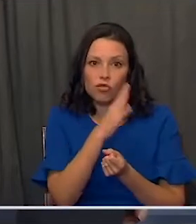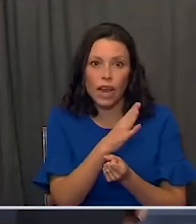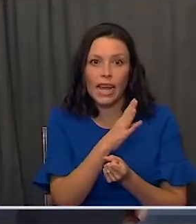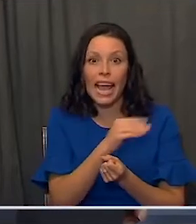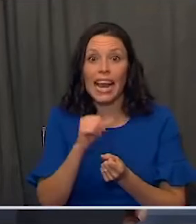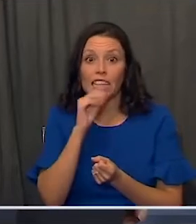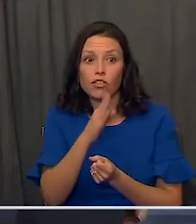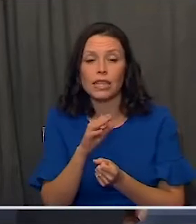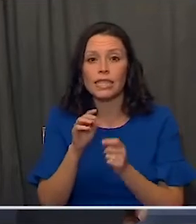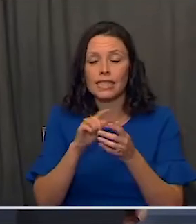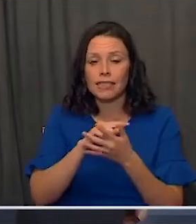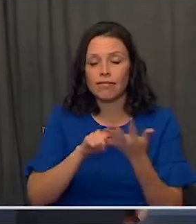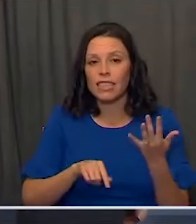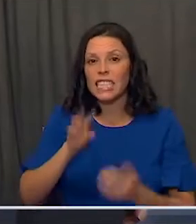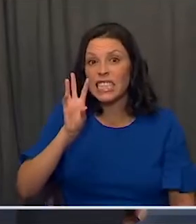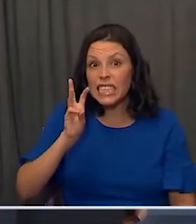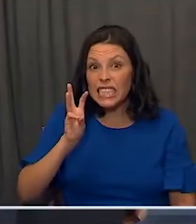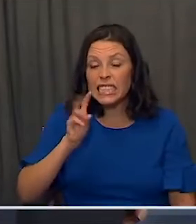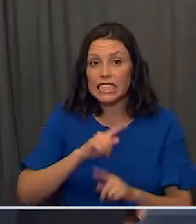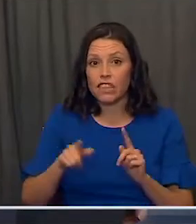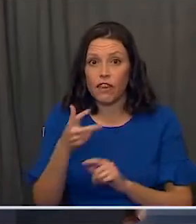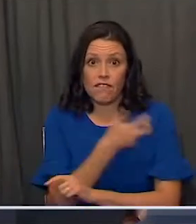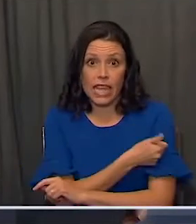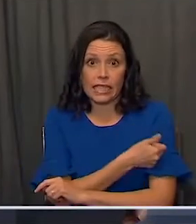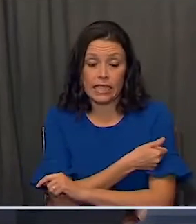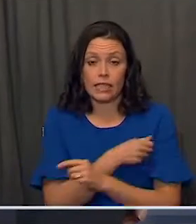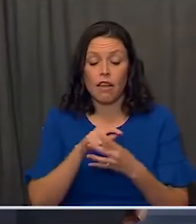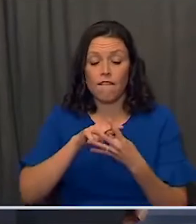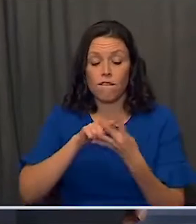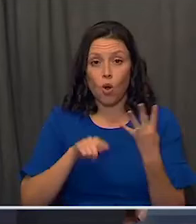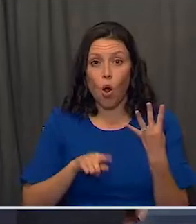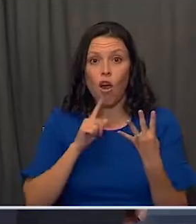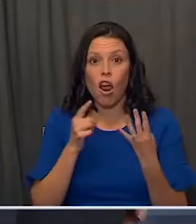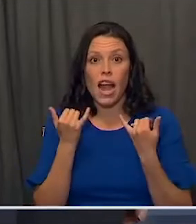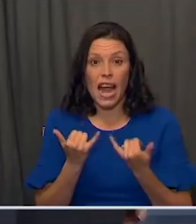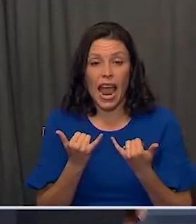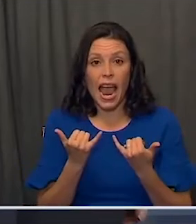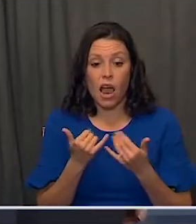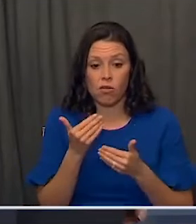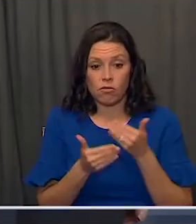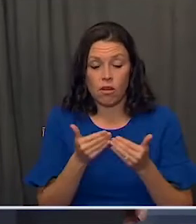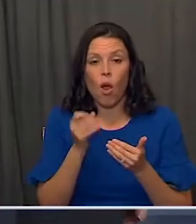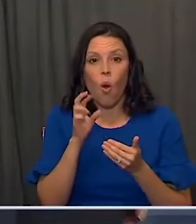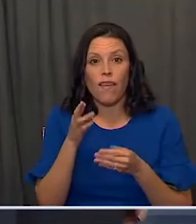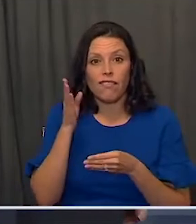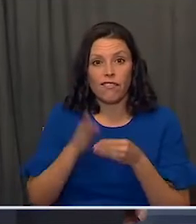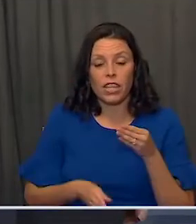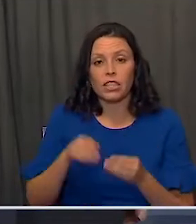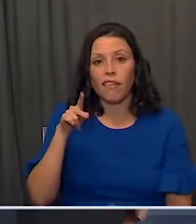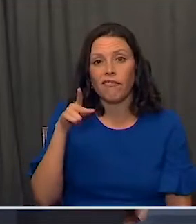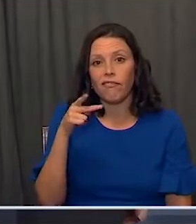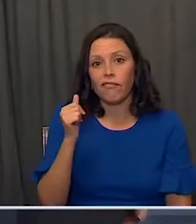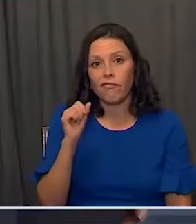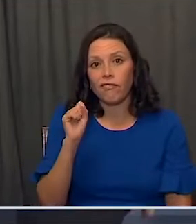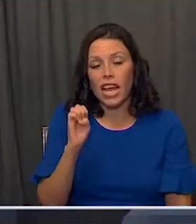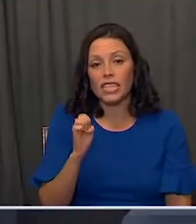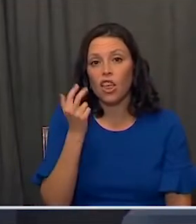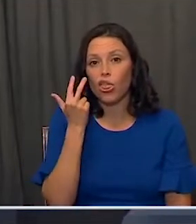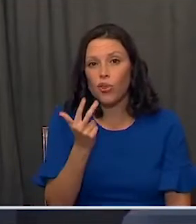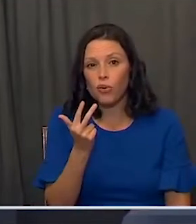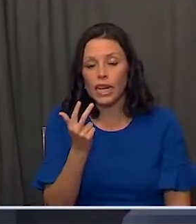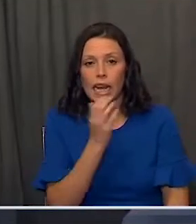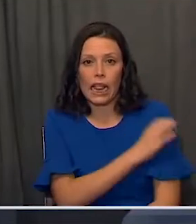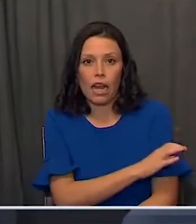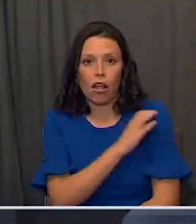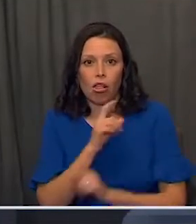indirectly six candidate vaccines, four of which are either in or completed phase three clinical trial. I want to